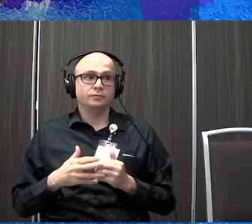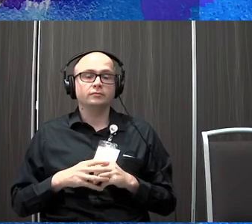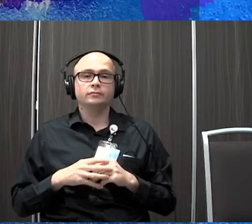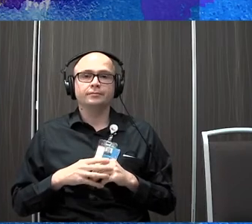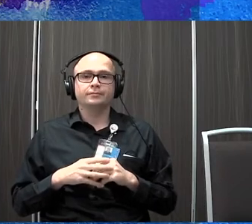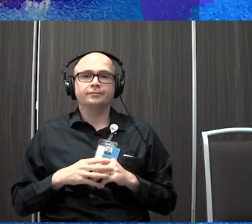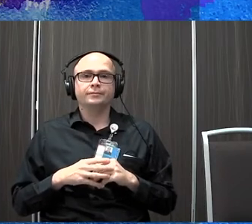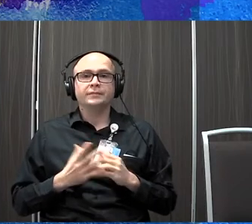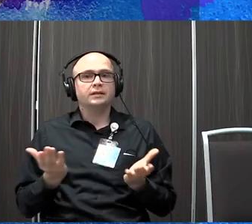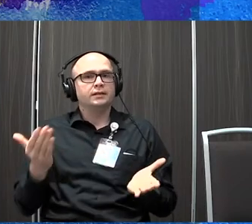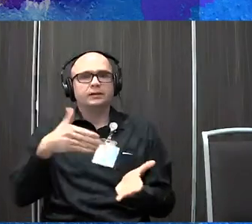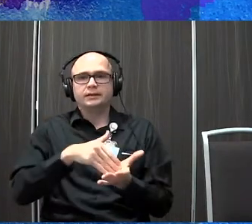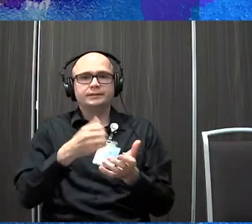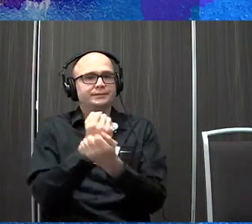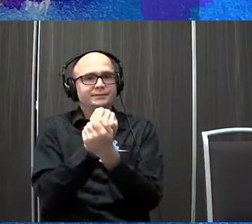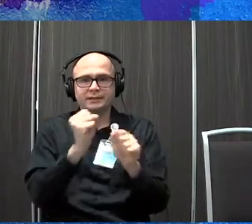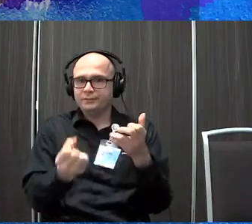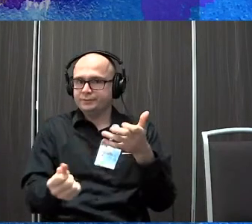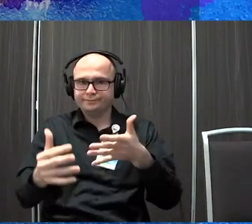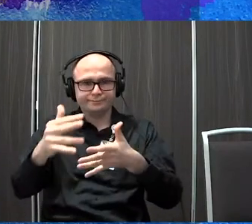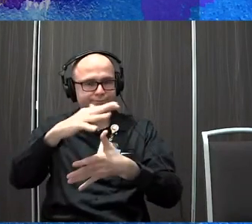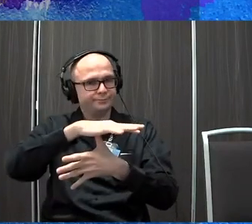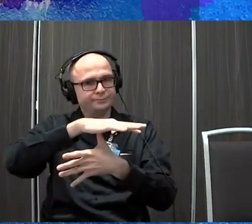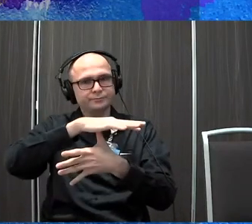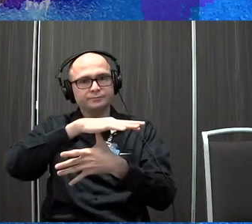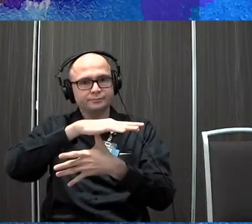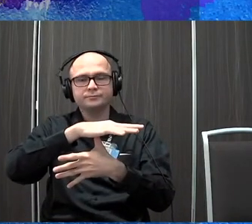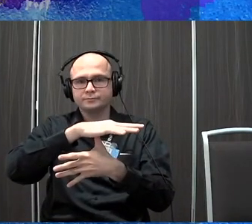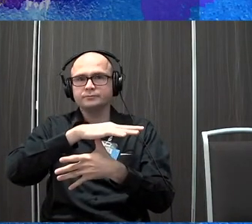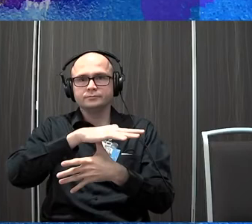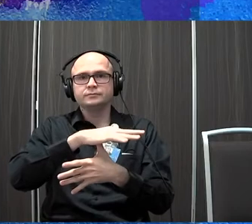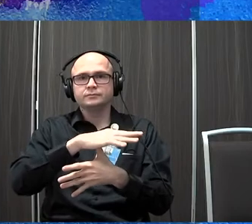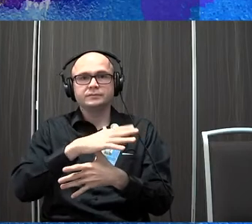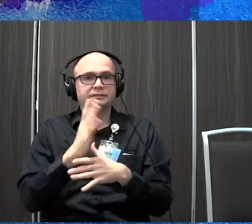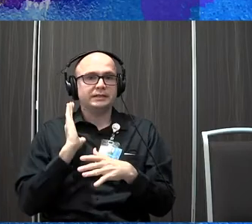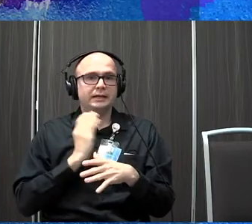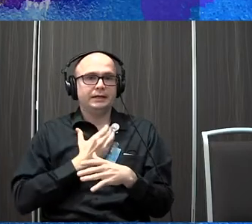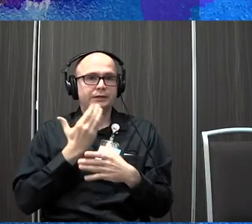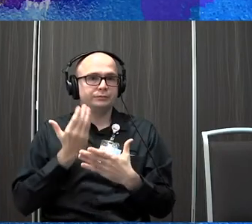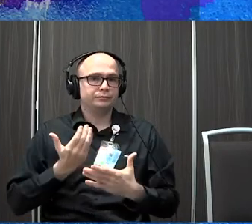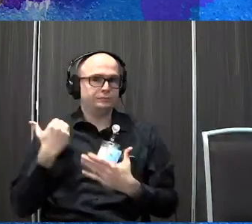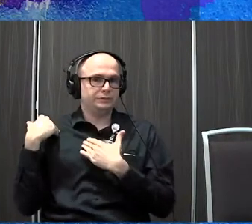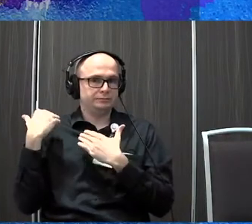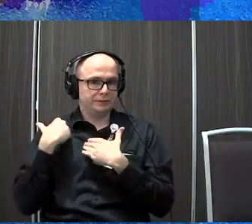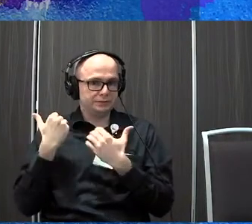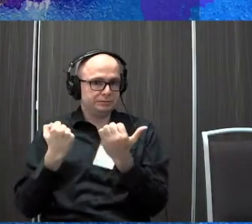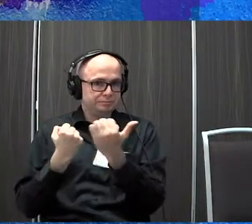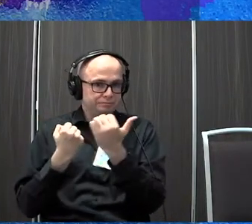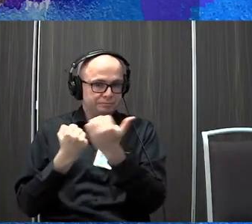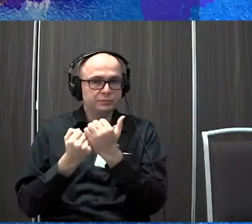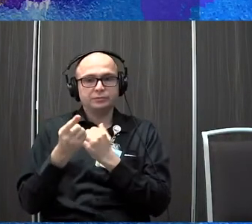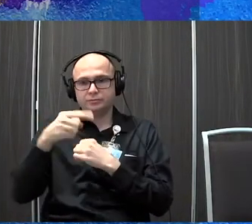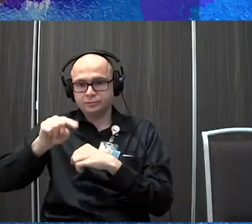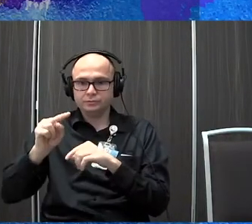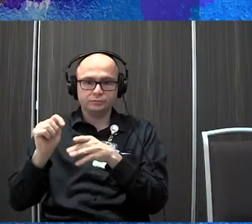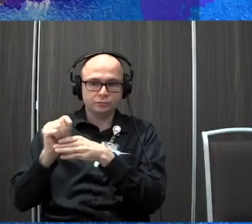All right. So again, the safety is our, is our biggest thing here and, you know, and that's our job to work with you guys in order to facilitate the training of these,